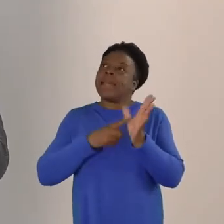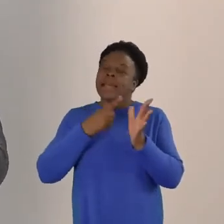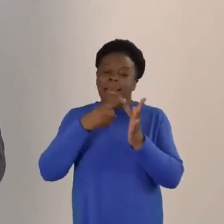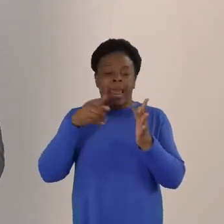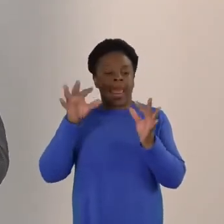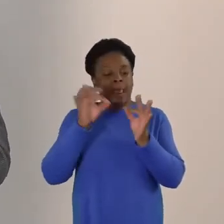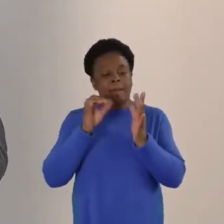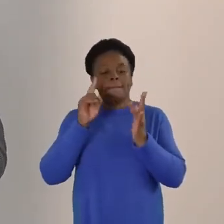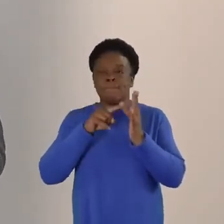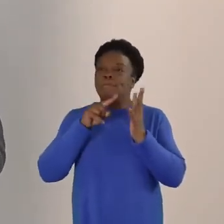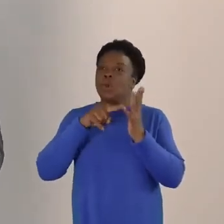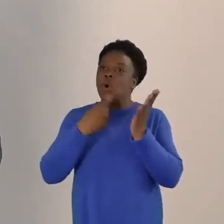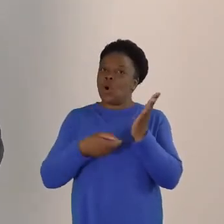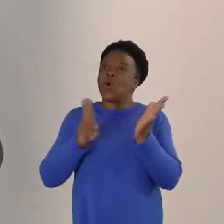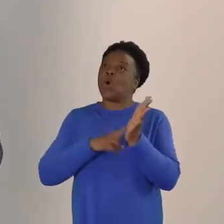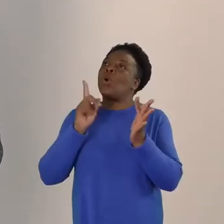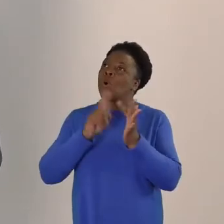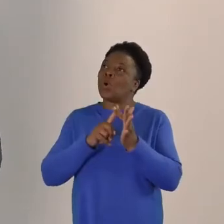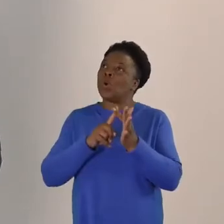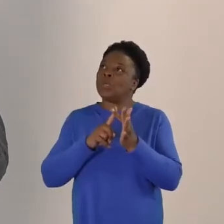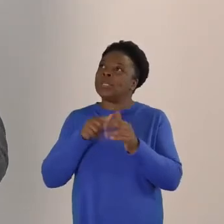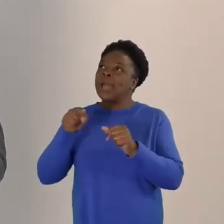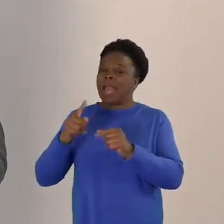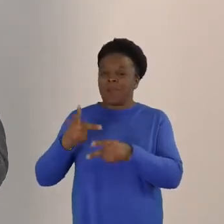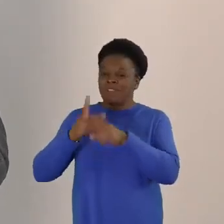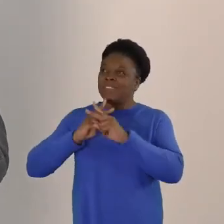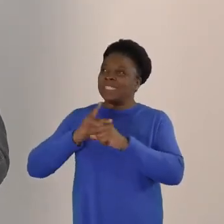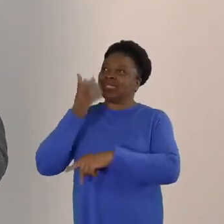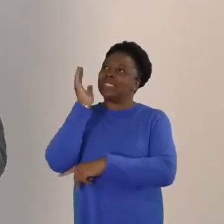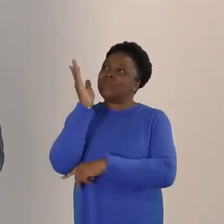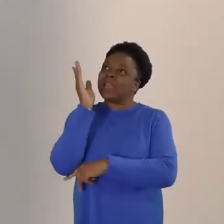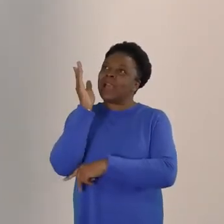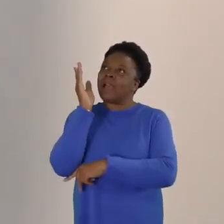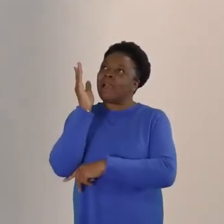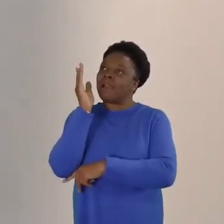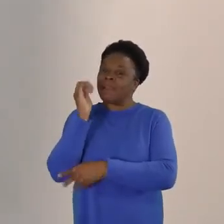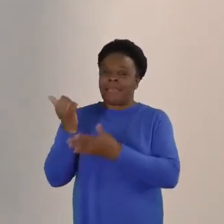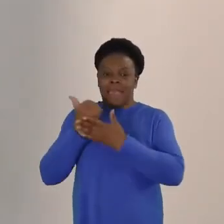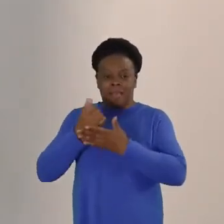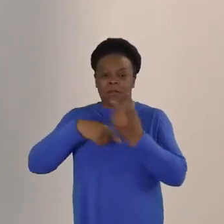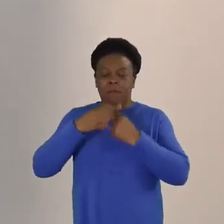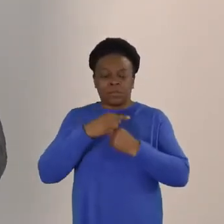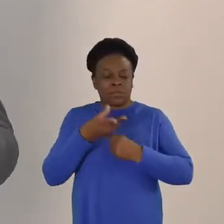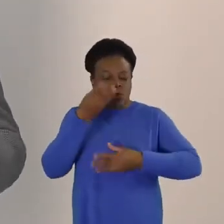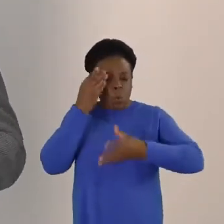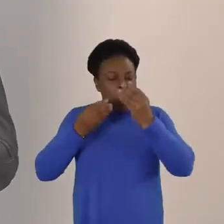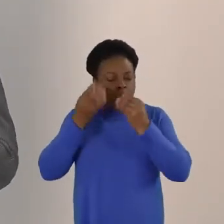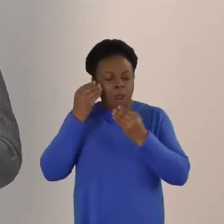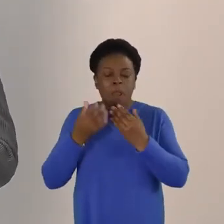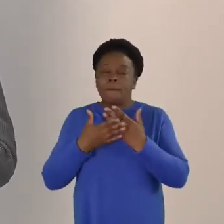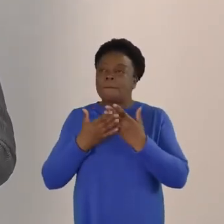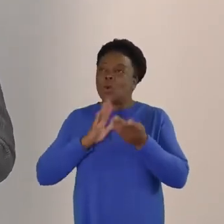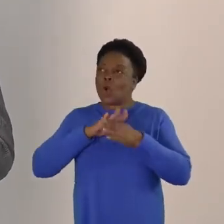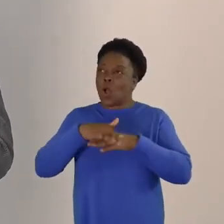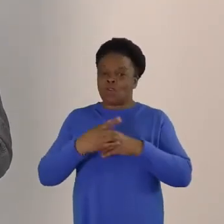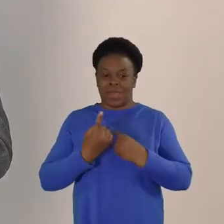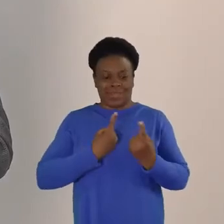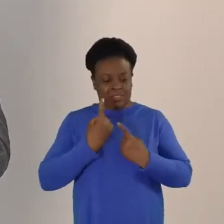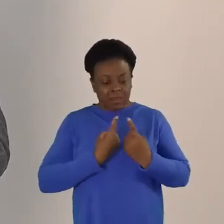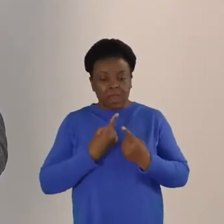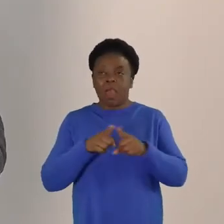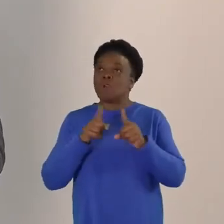that would be informative, that would stretch, expand our understanding of one another, of the world in which we live,